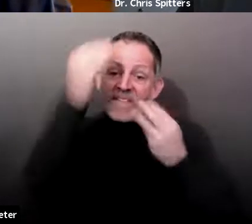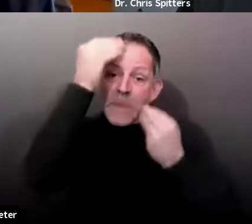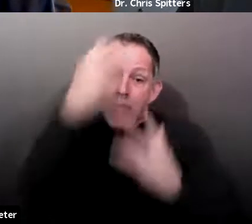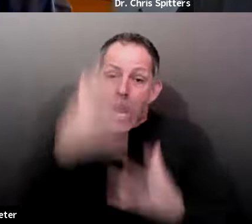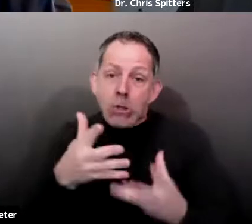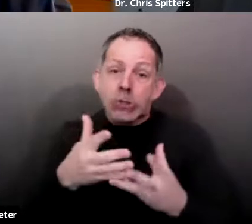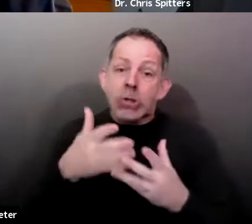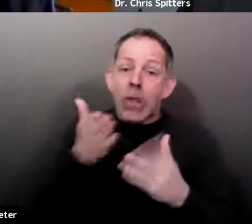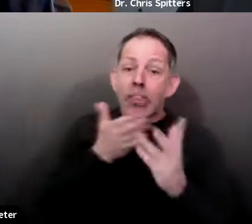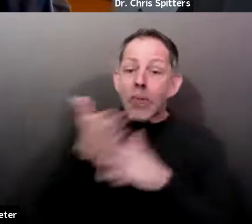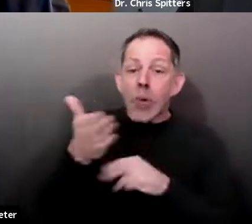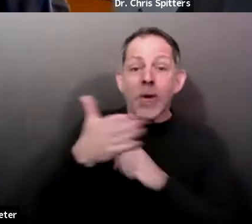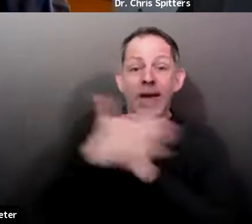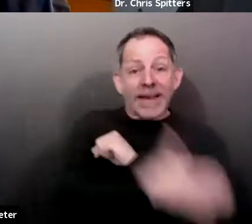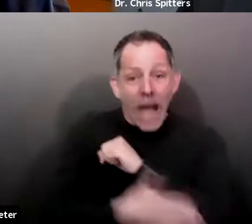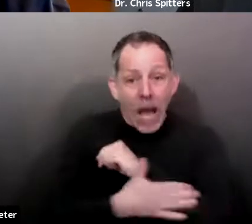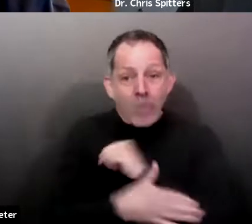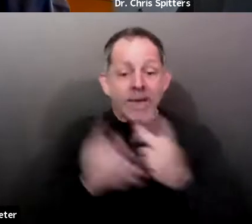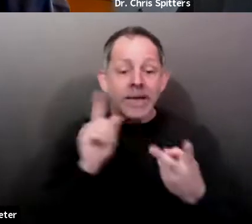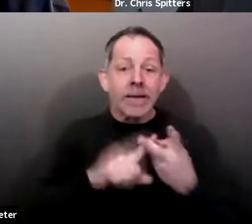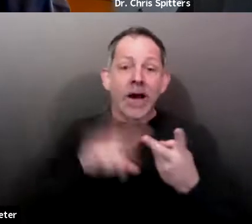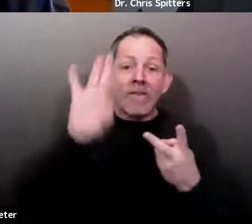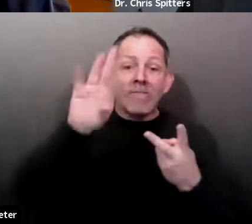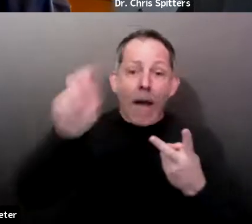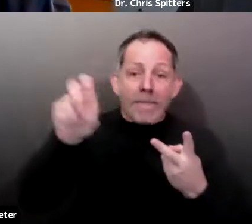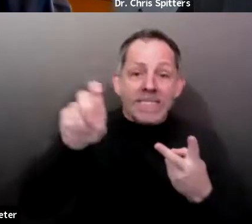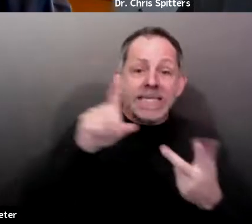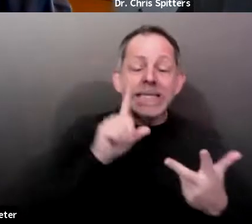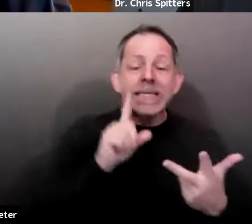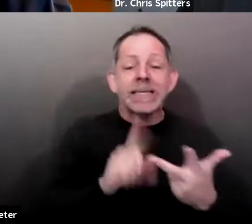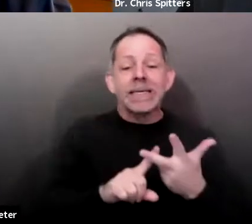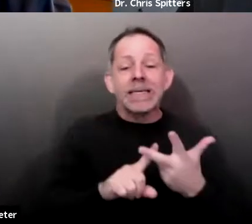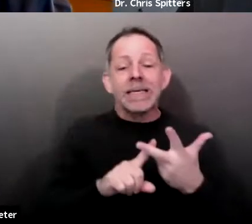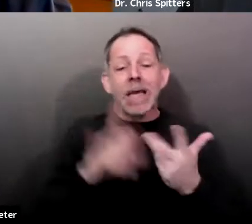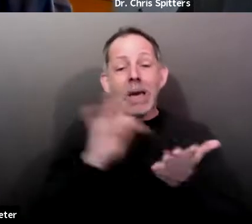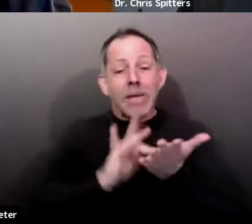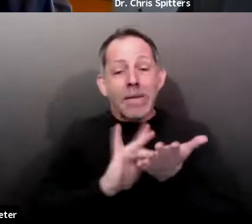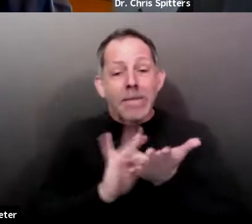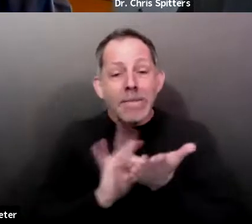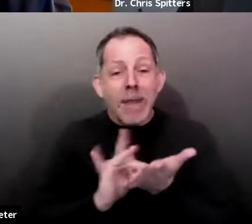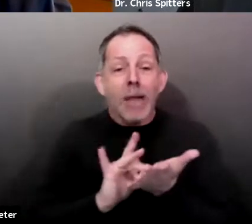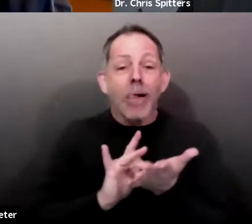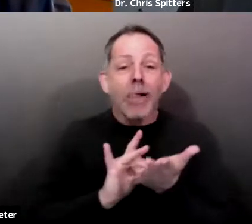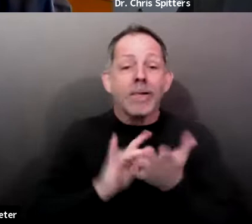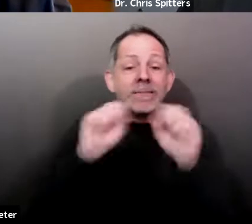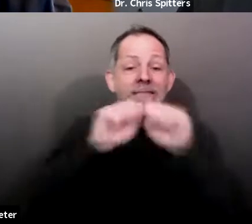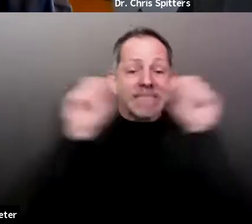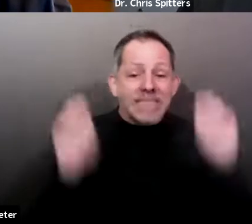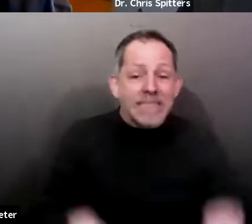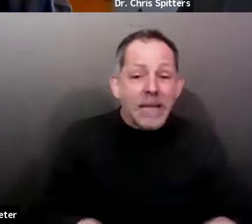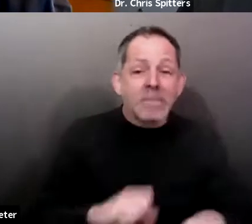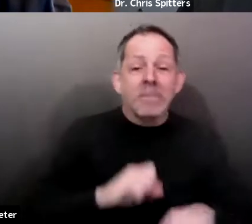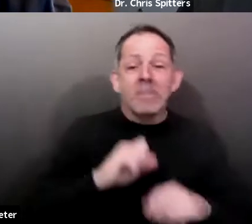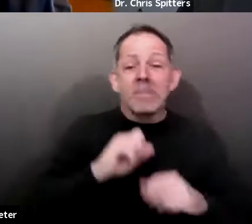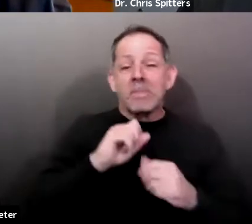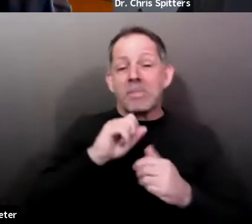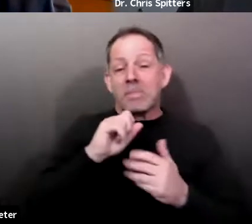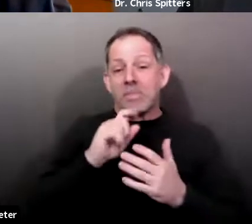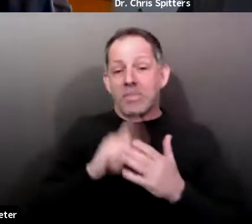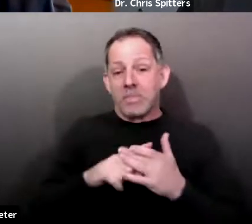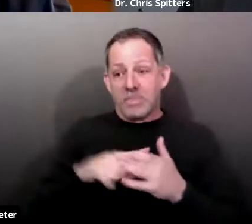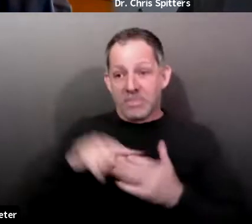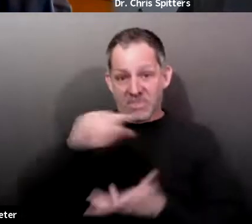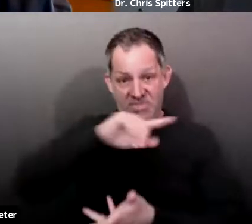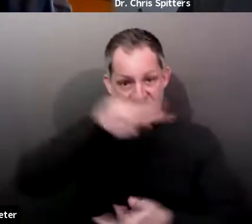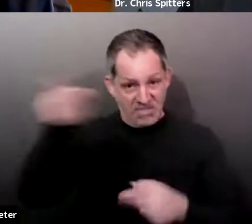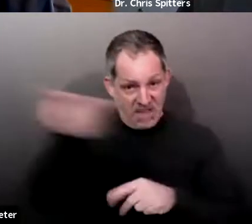pharmacies, uh, medical establishments, et cetera. So tracking exactly who's getting what, where and how it all toils up is a